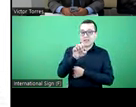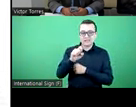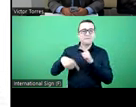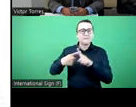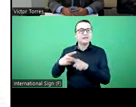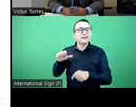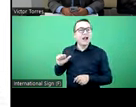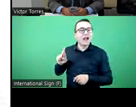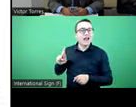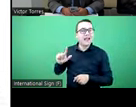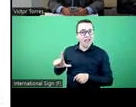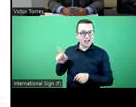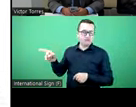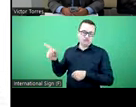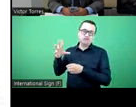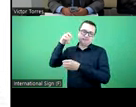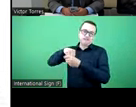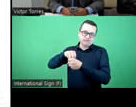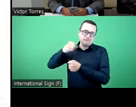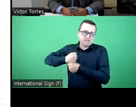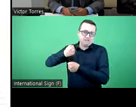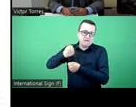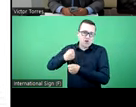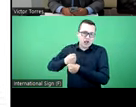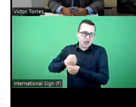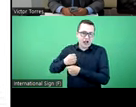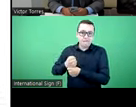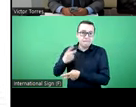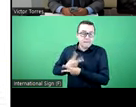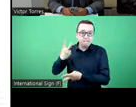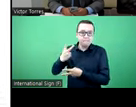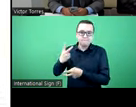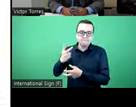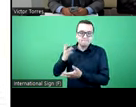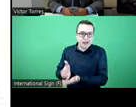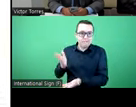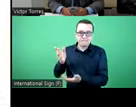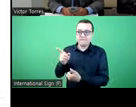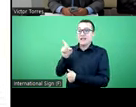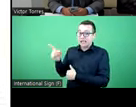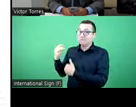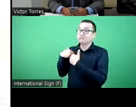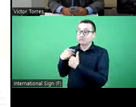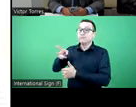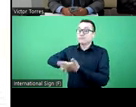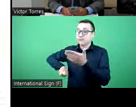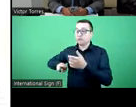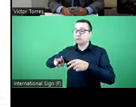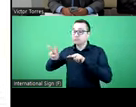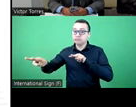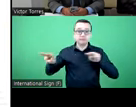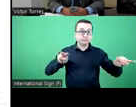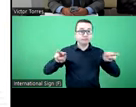establishes responsibilities for EPS and ARL. And they are considered, in a